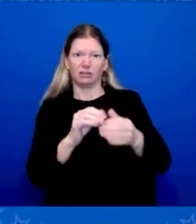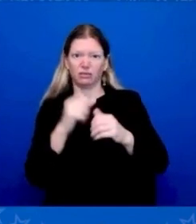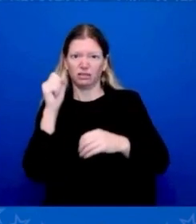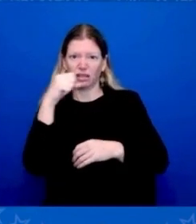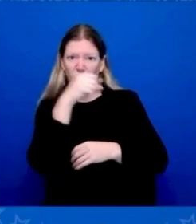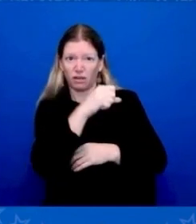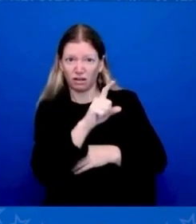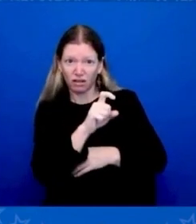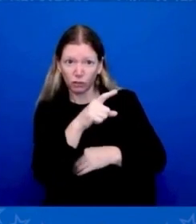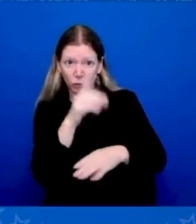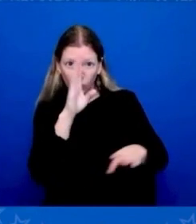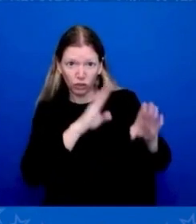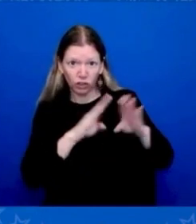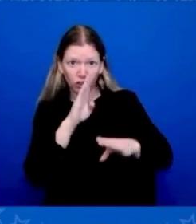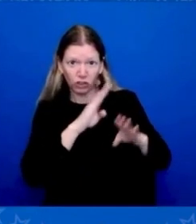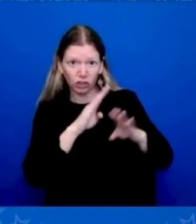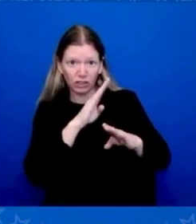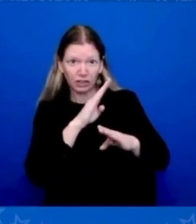war in Ukraine?